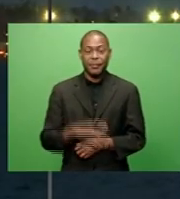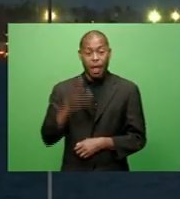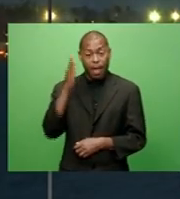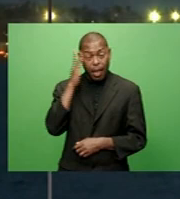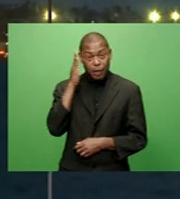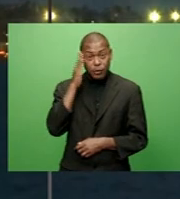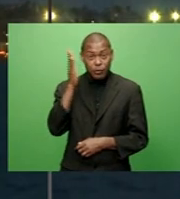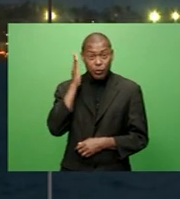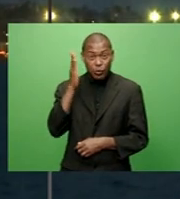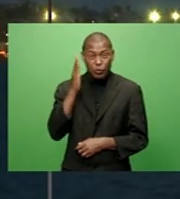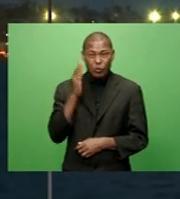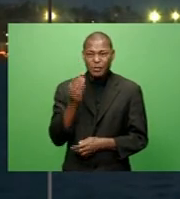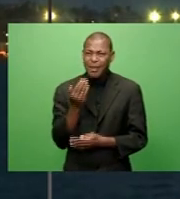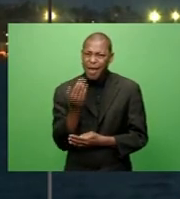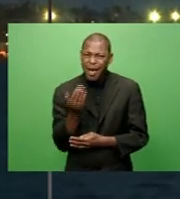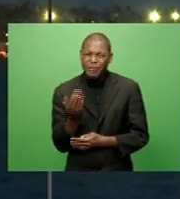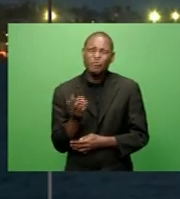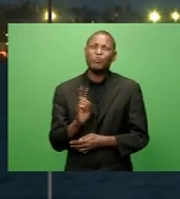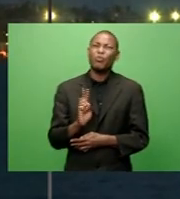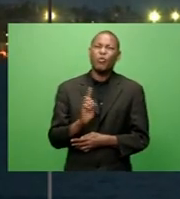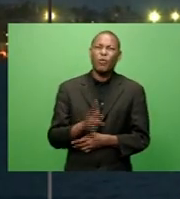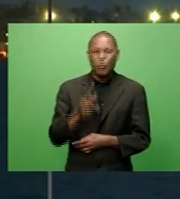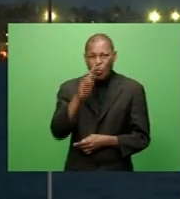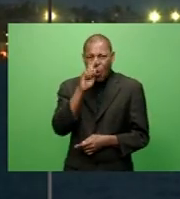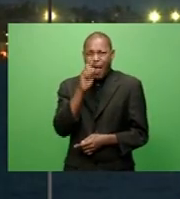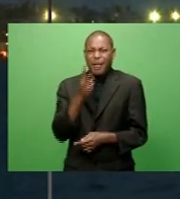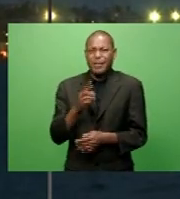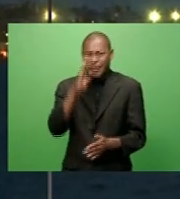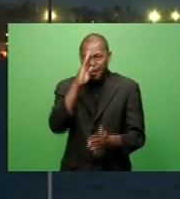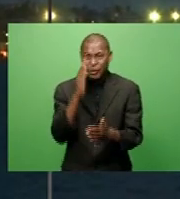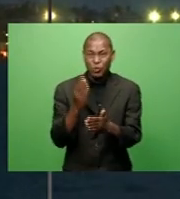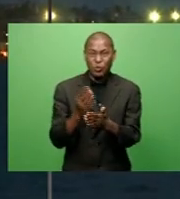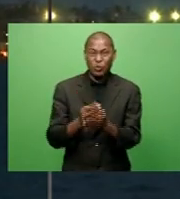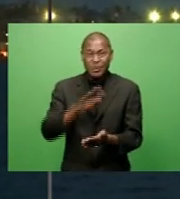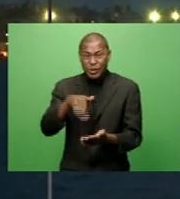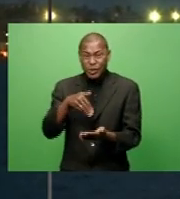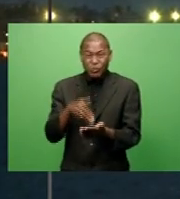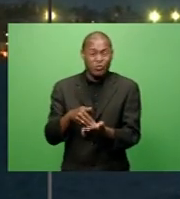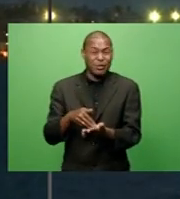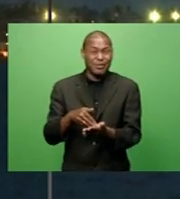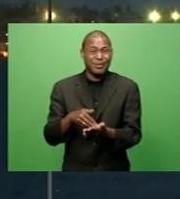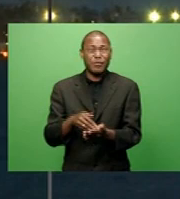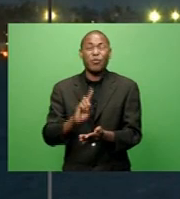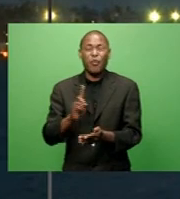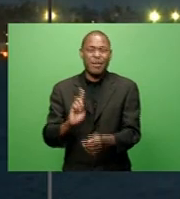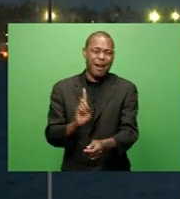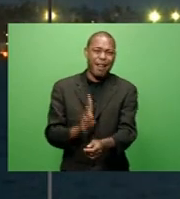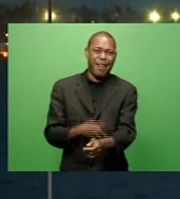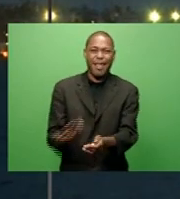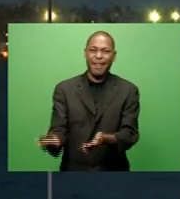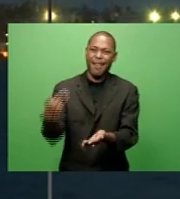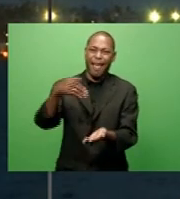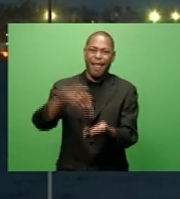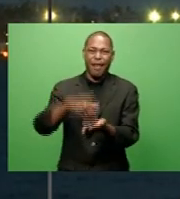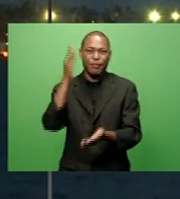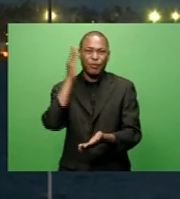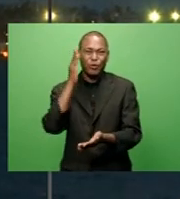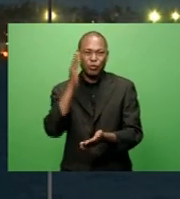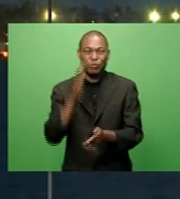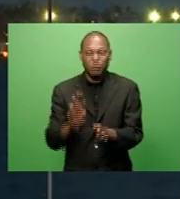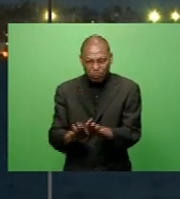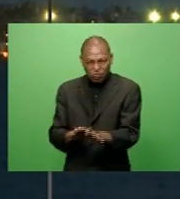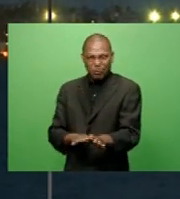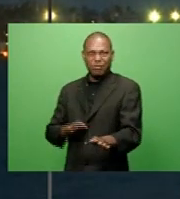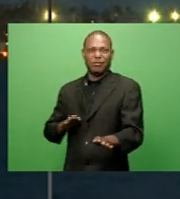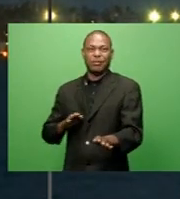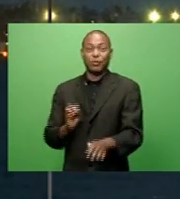schools are being urged to be accommodating if students in the Central Division reach school late due to the current peak time traffic issues. Education